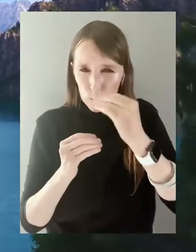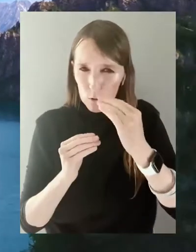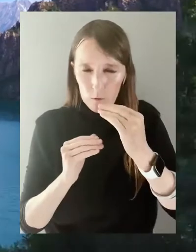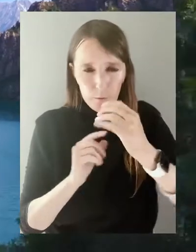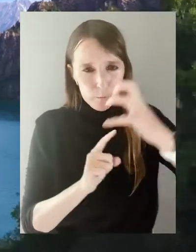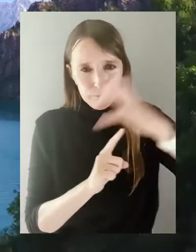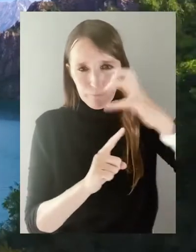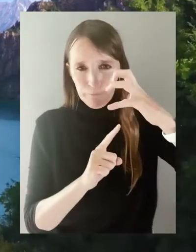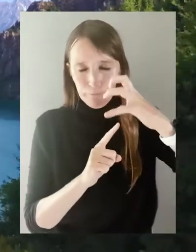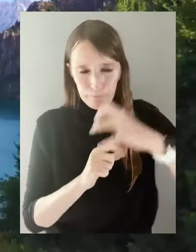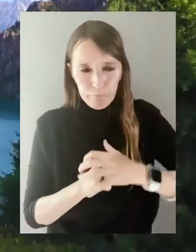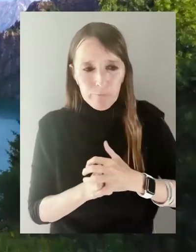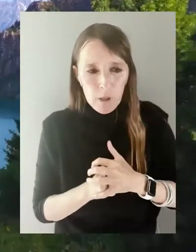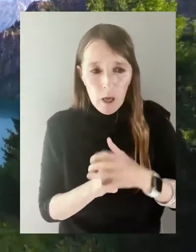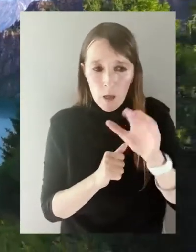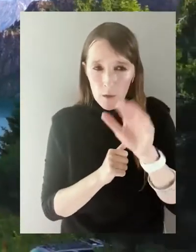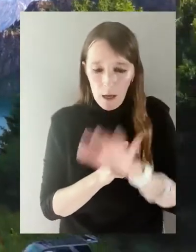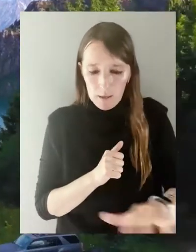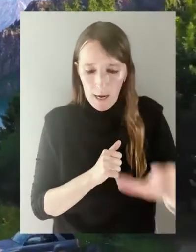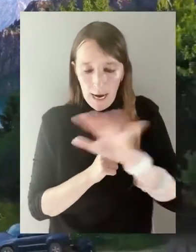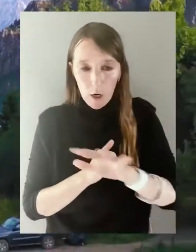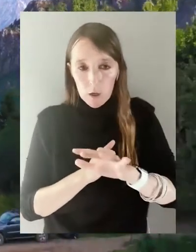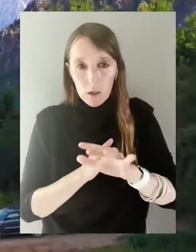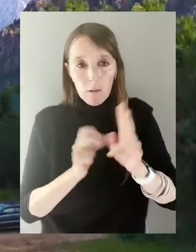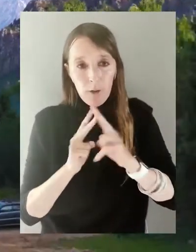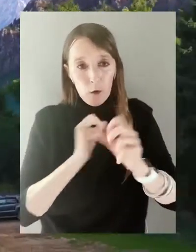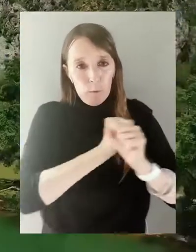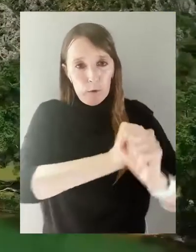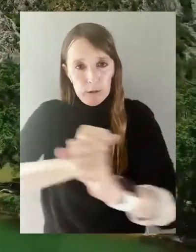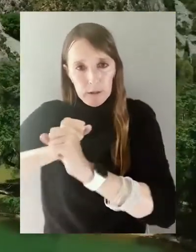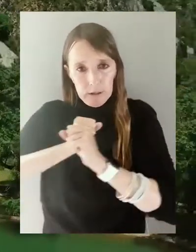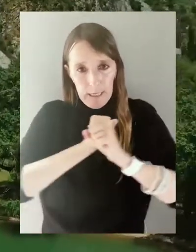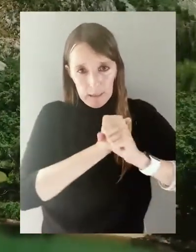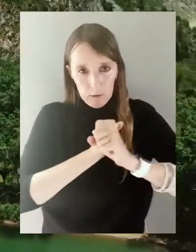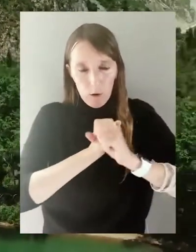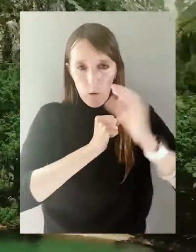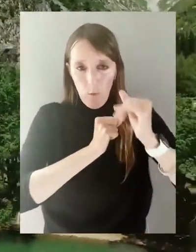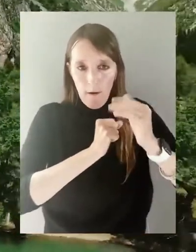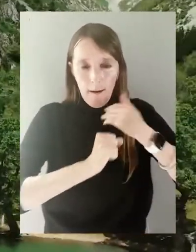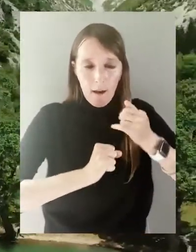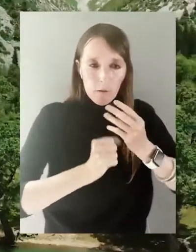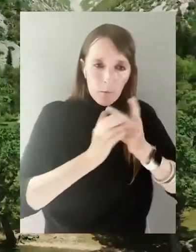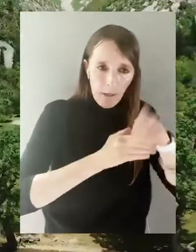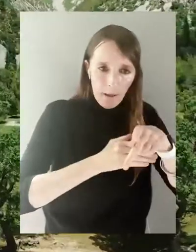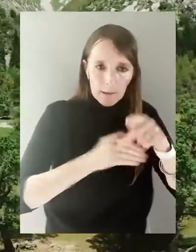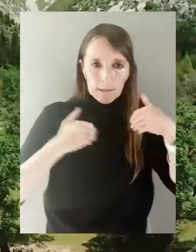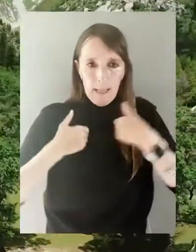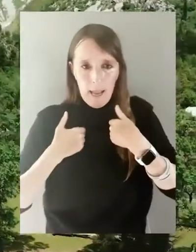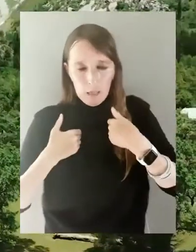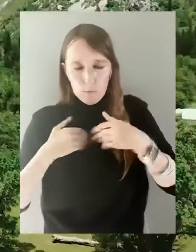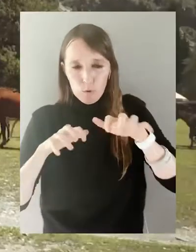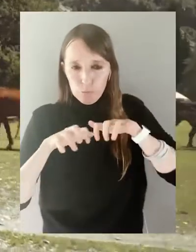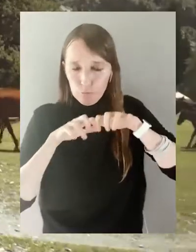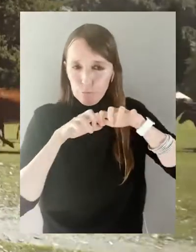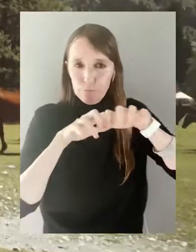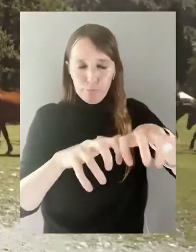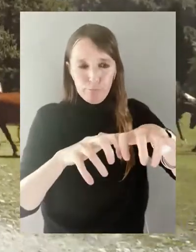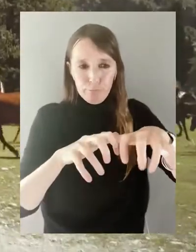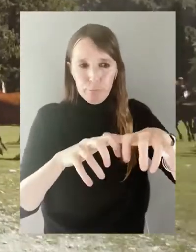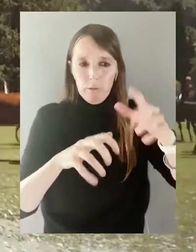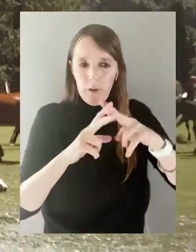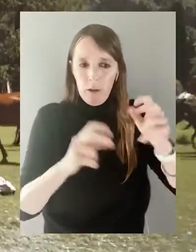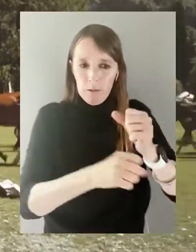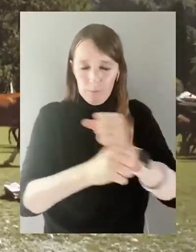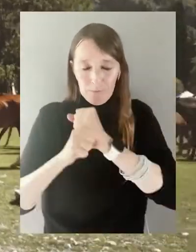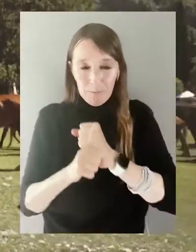Jalalabad region, which cannot be compared by its beauty and magnificence. The area is protected, as it is rich in species